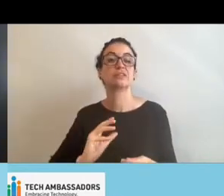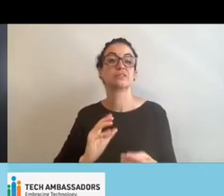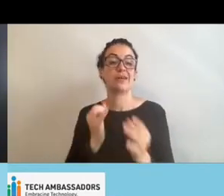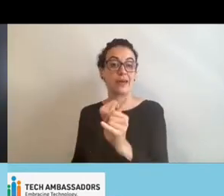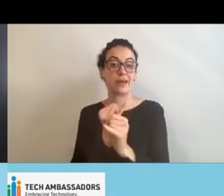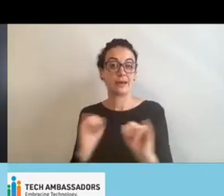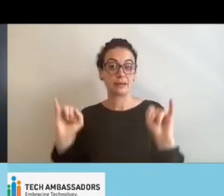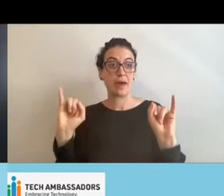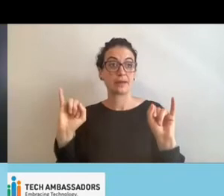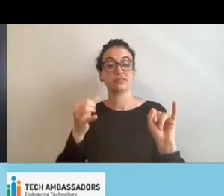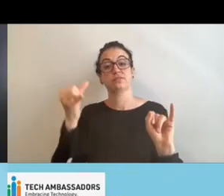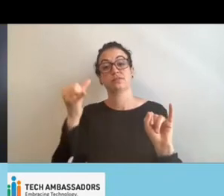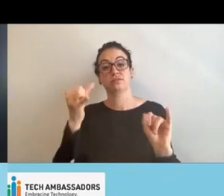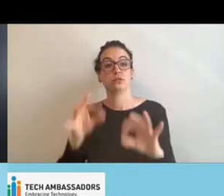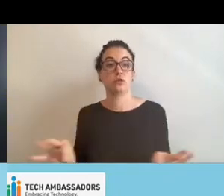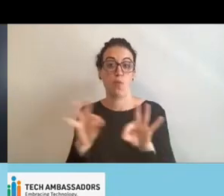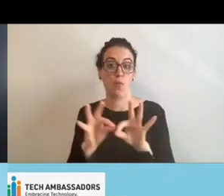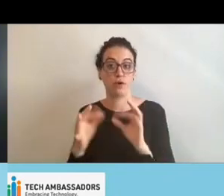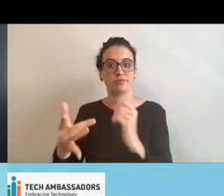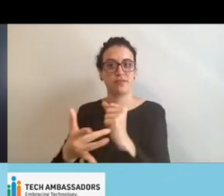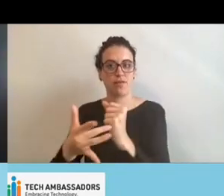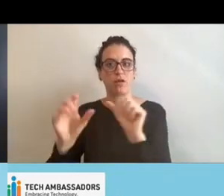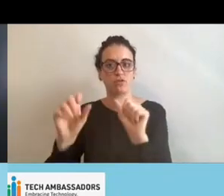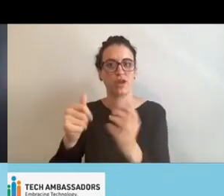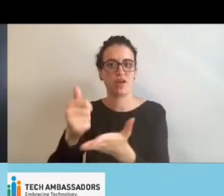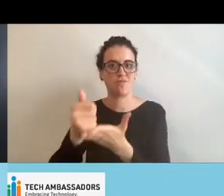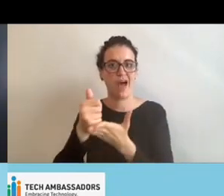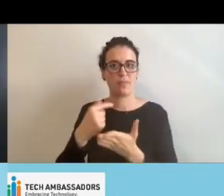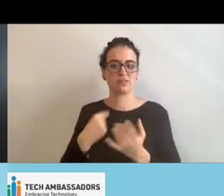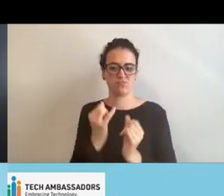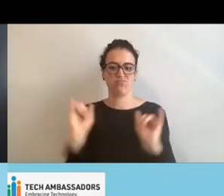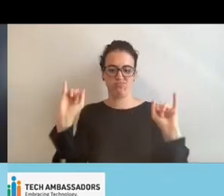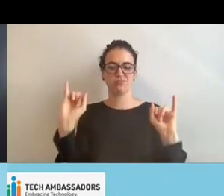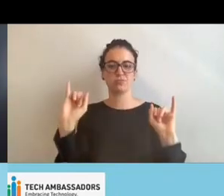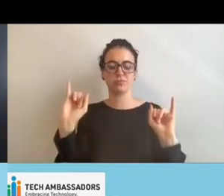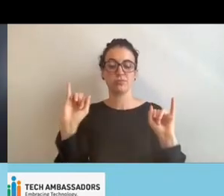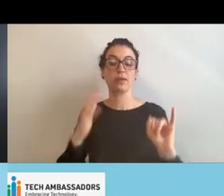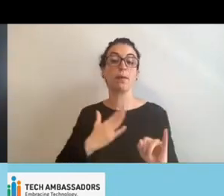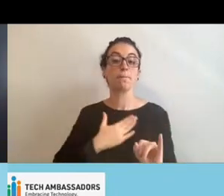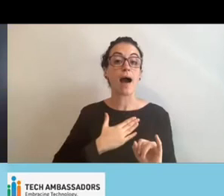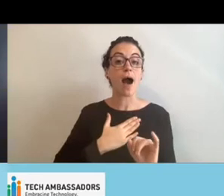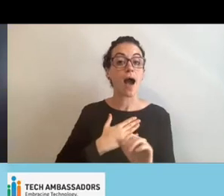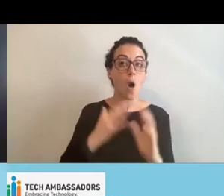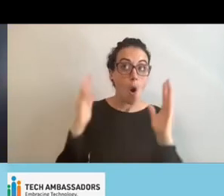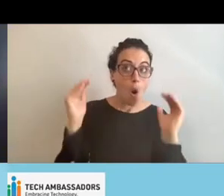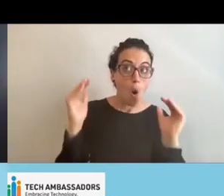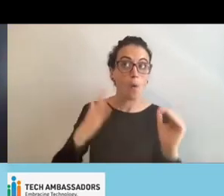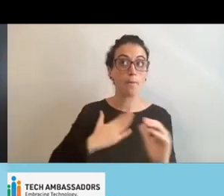technology can help us. My hope and my dream is that